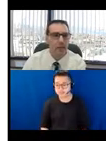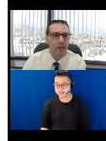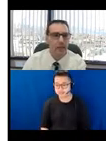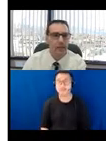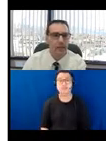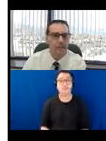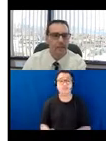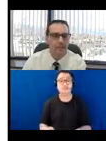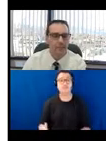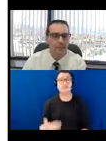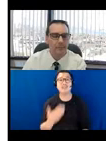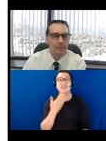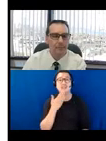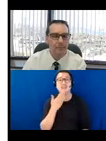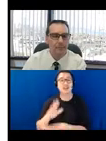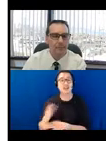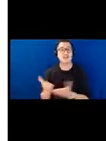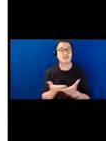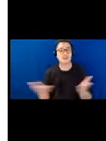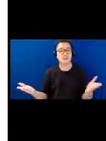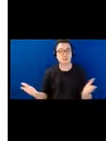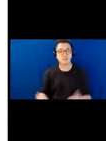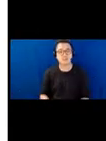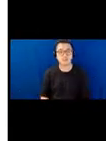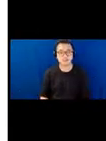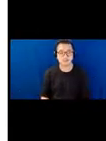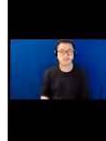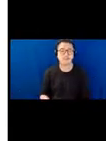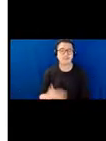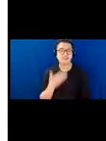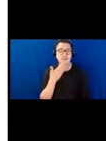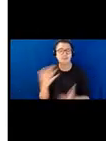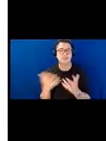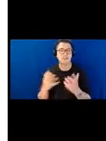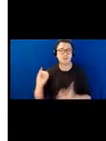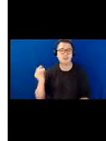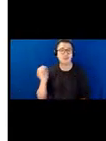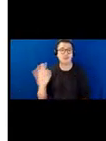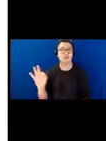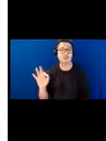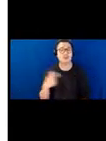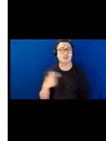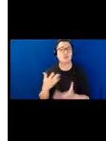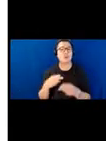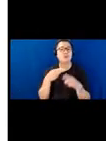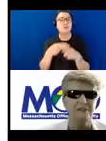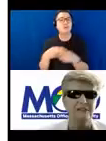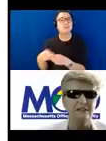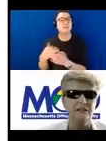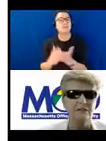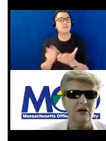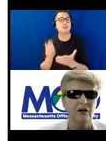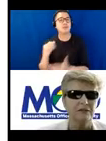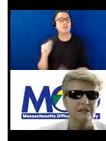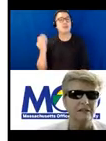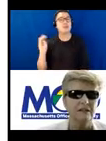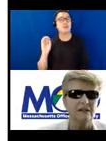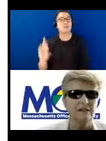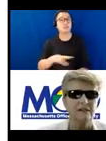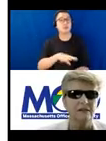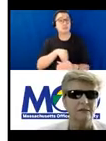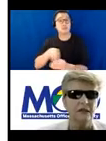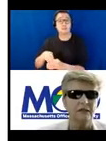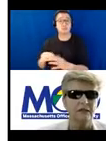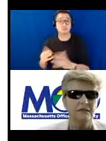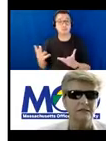Good afternoon everyone and thank you very much Jeff. Just to name a few other things that MOD is involved in,